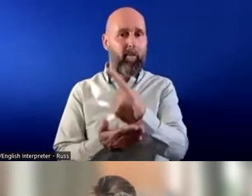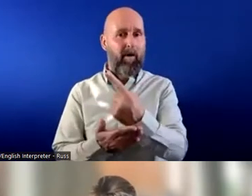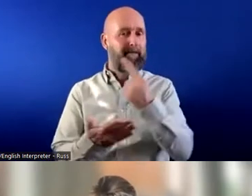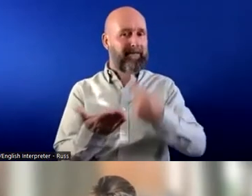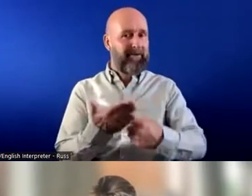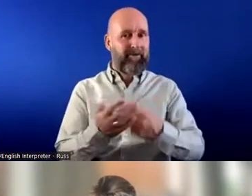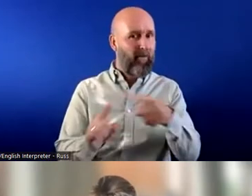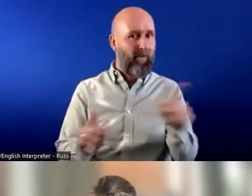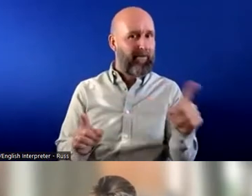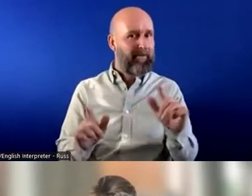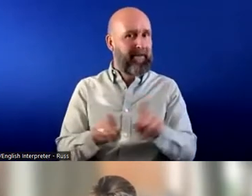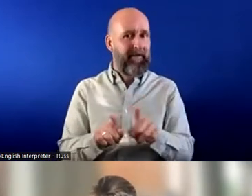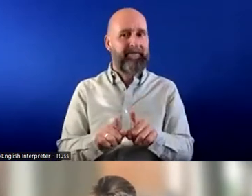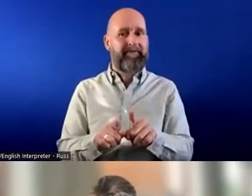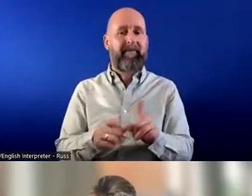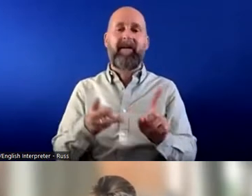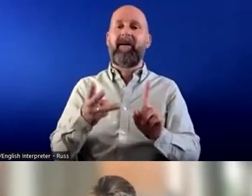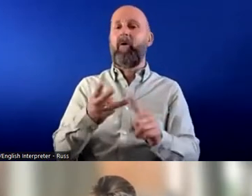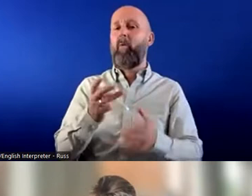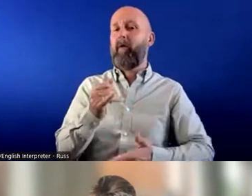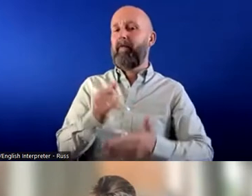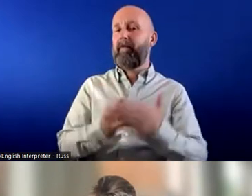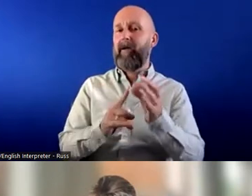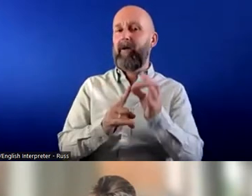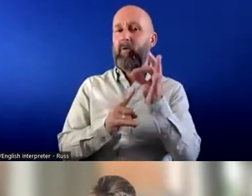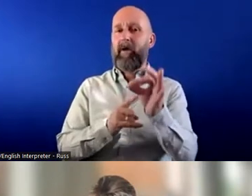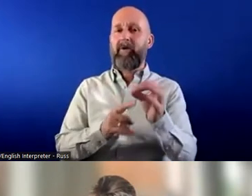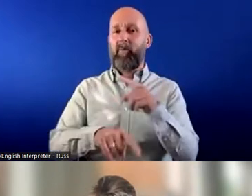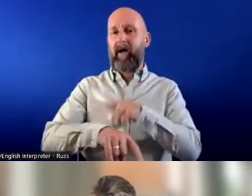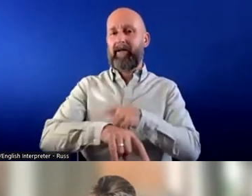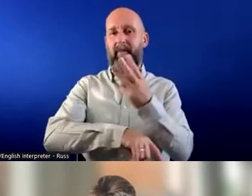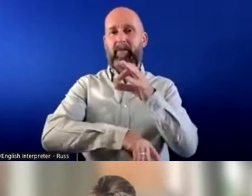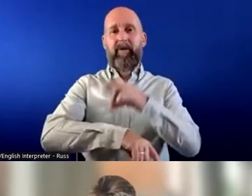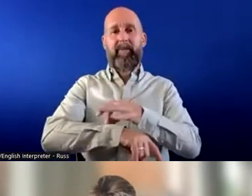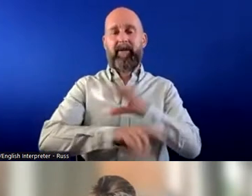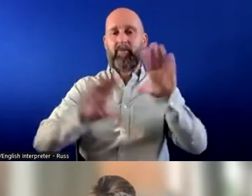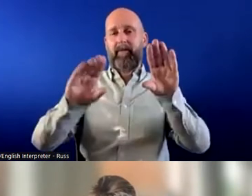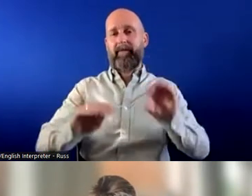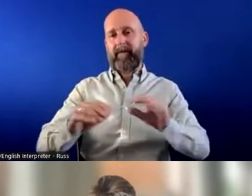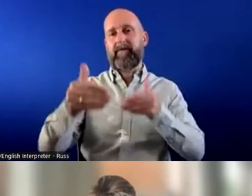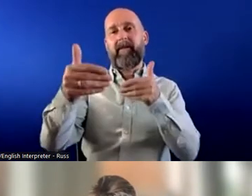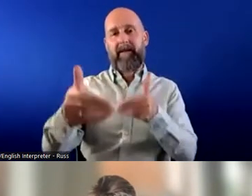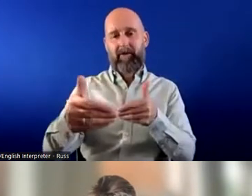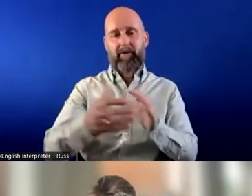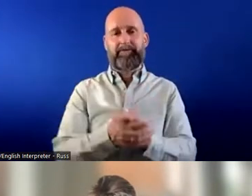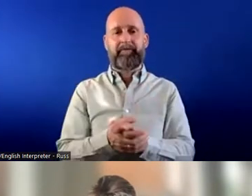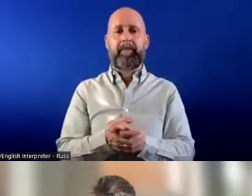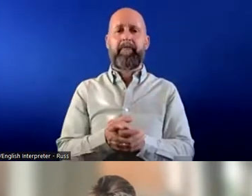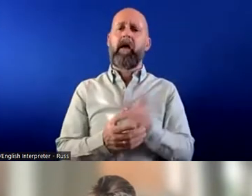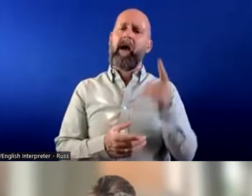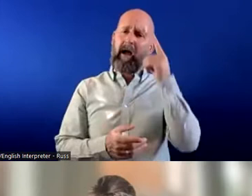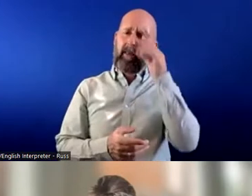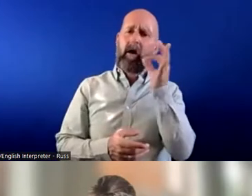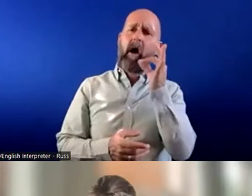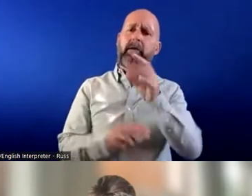Ellie I'm going to choose one final questionnaire because we've only really got three minutes left until the end of this session uh probably one for Fiona